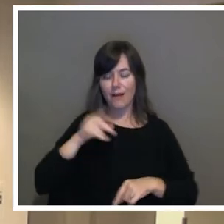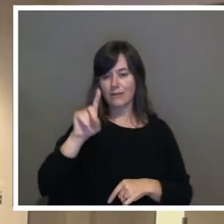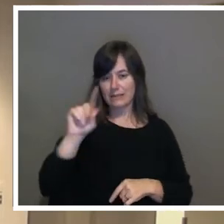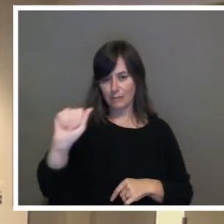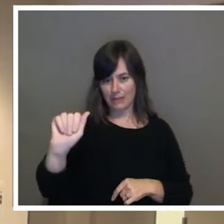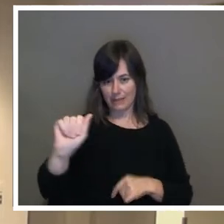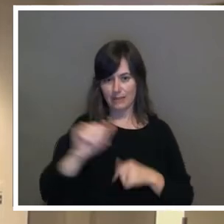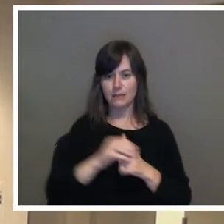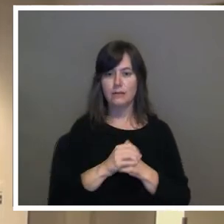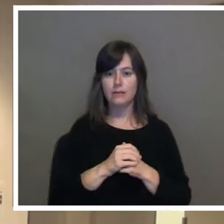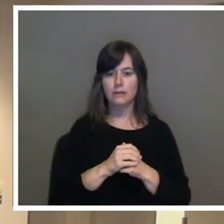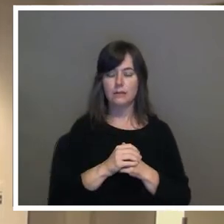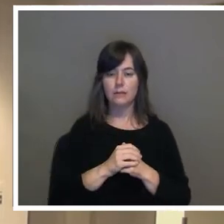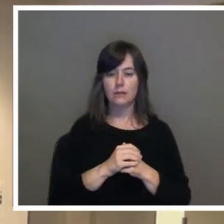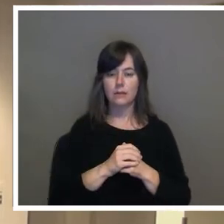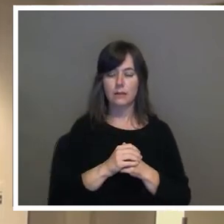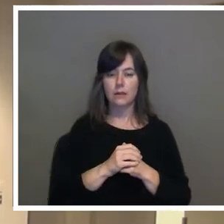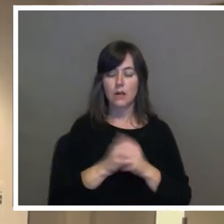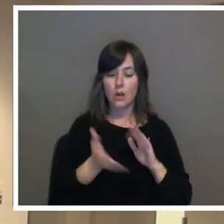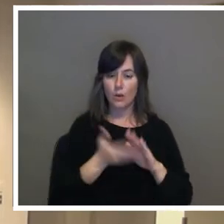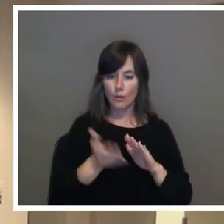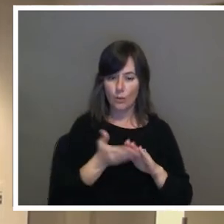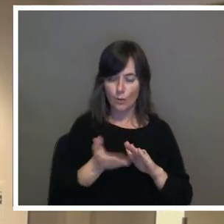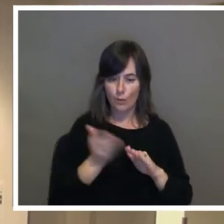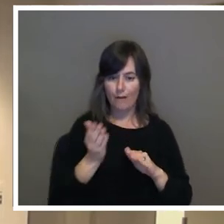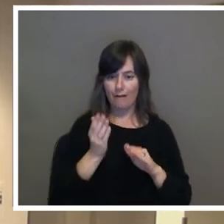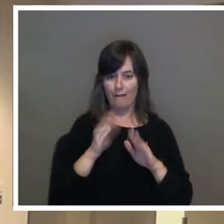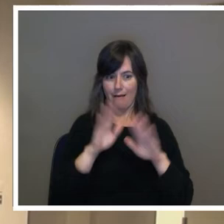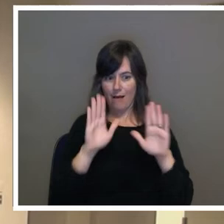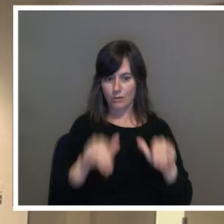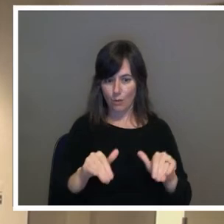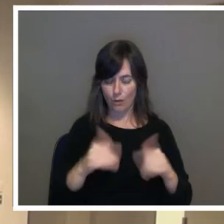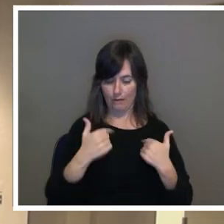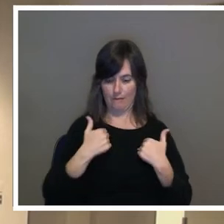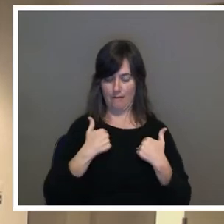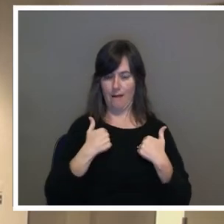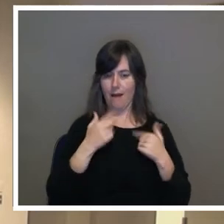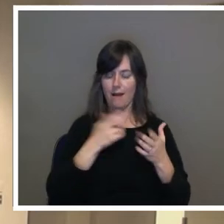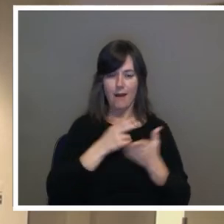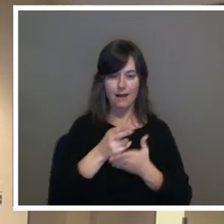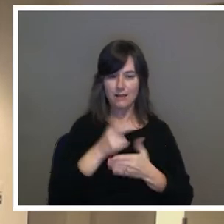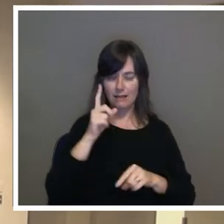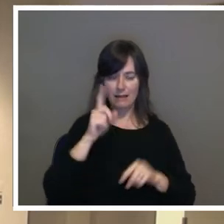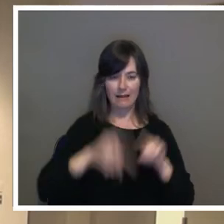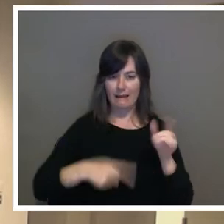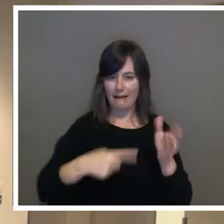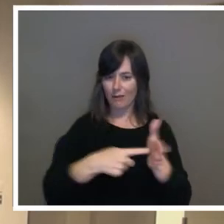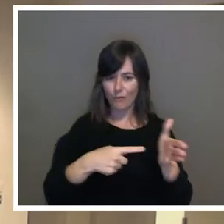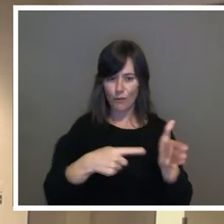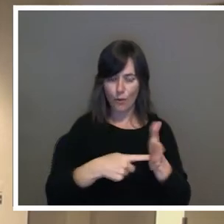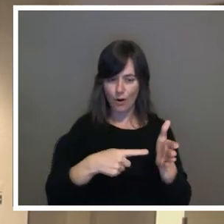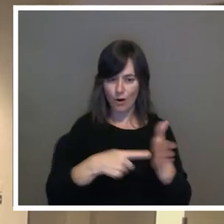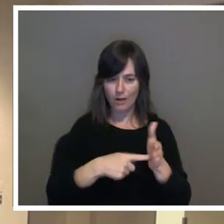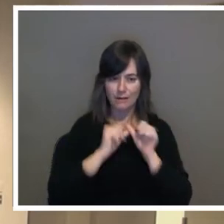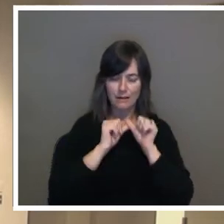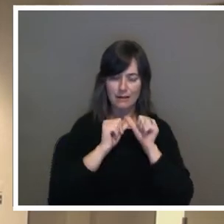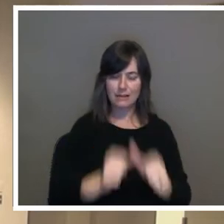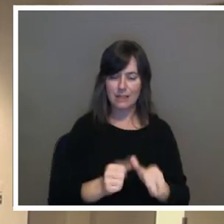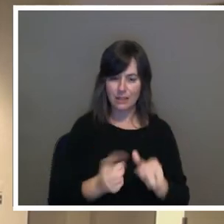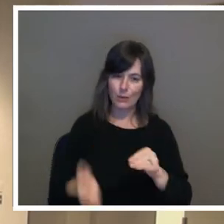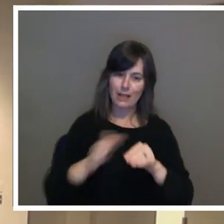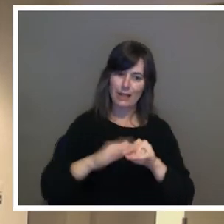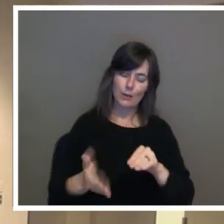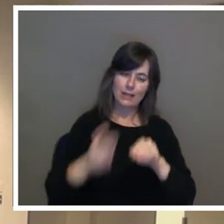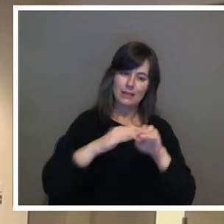running a household. And I honestly cannot afford continue increases to my